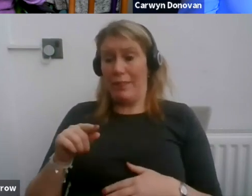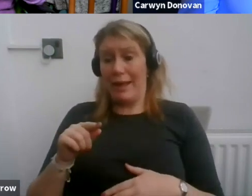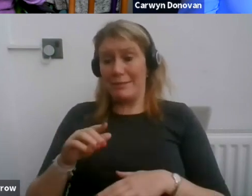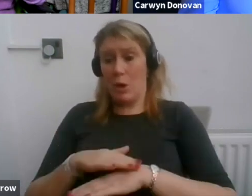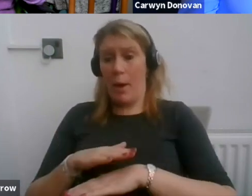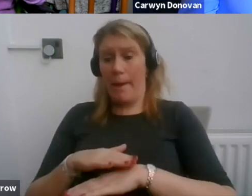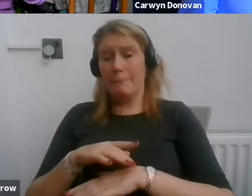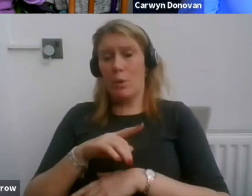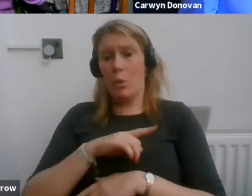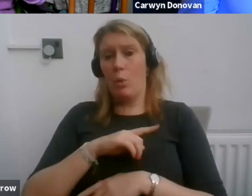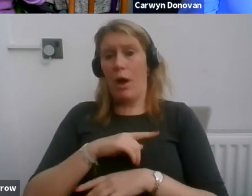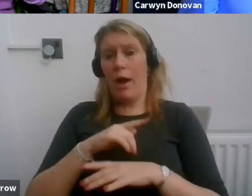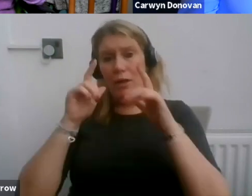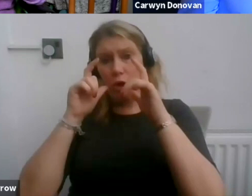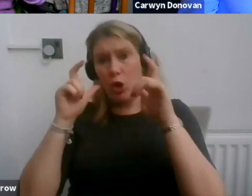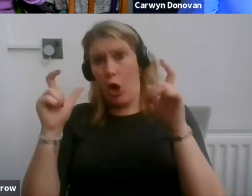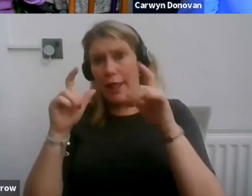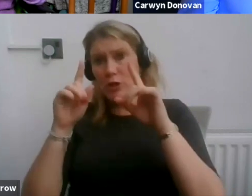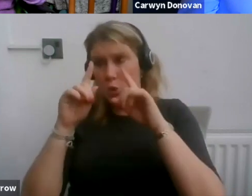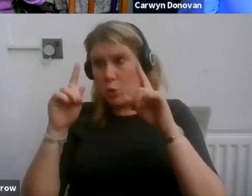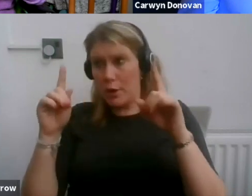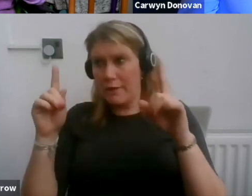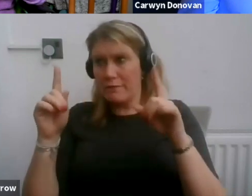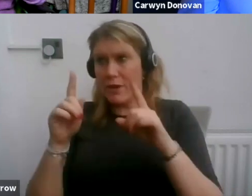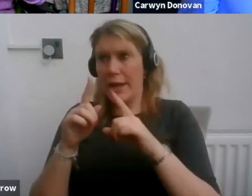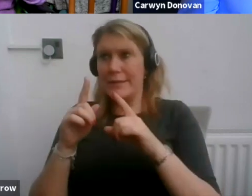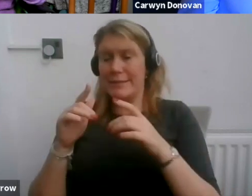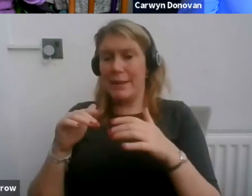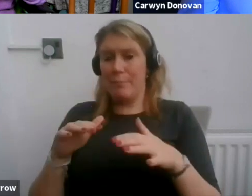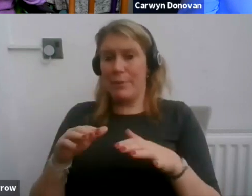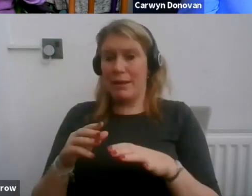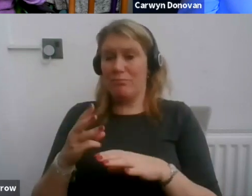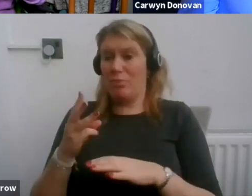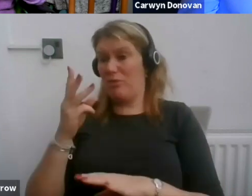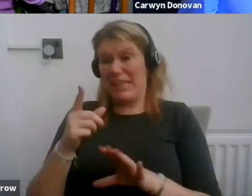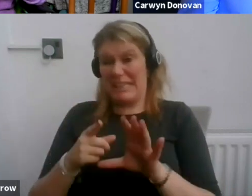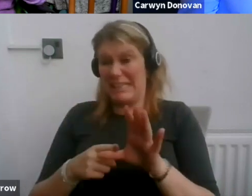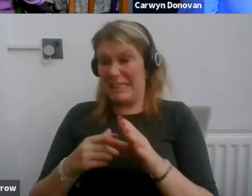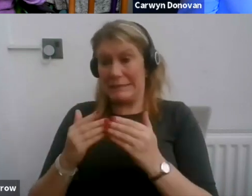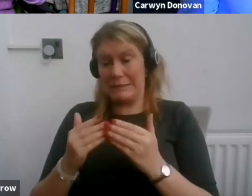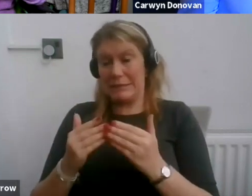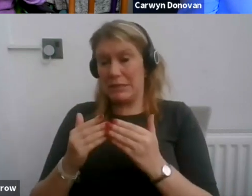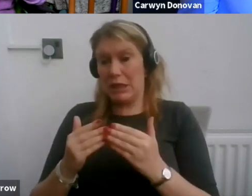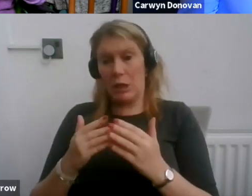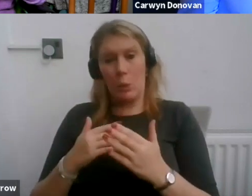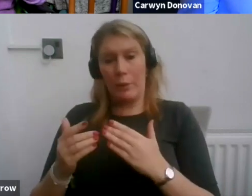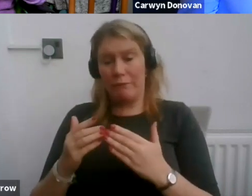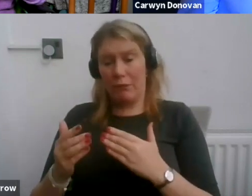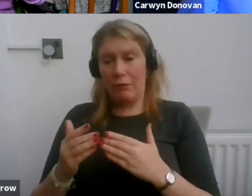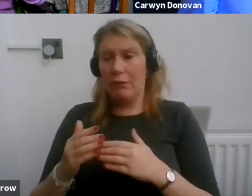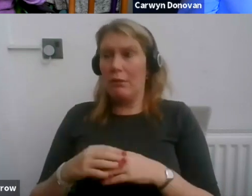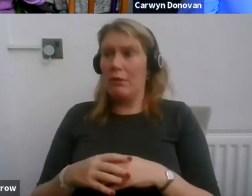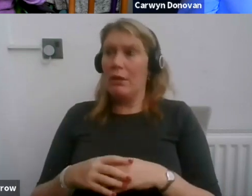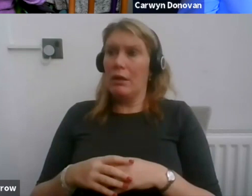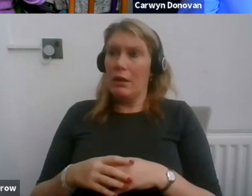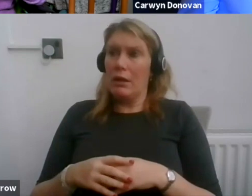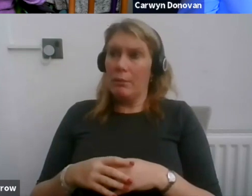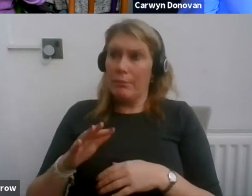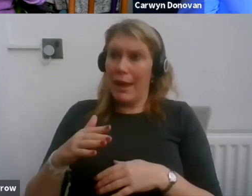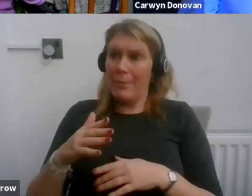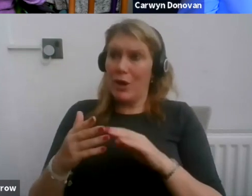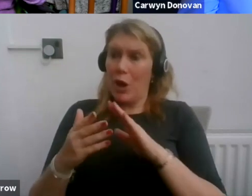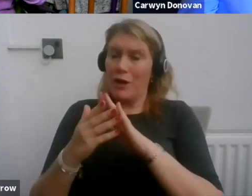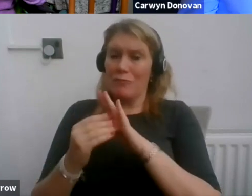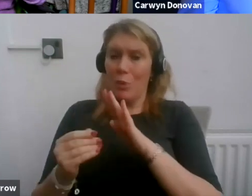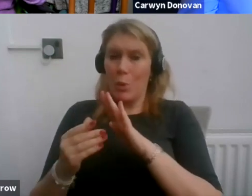the college or university where you have spent the last couple of years studying may well have shaped you into a